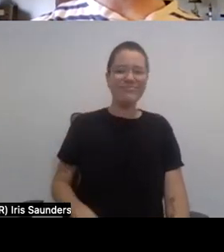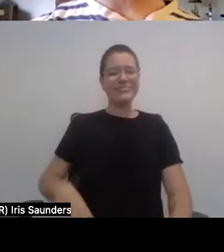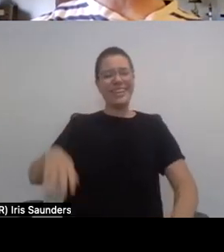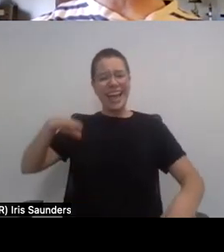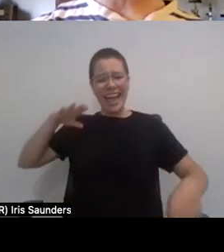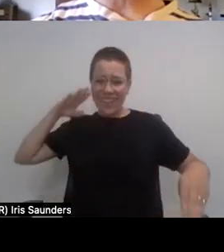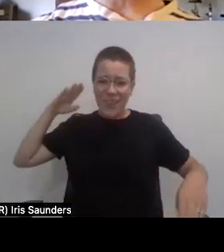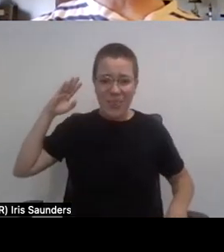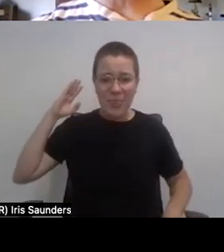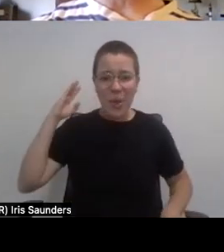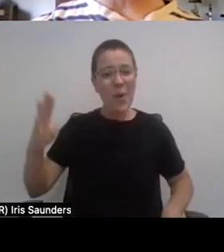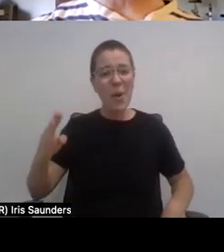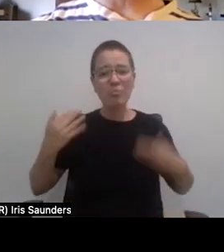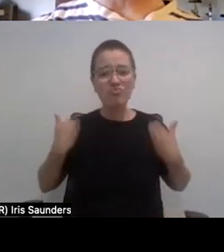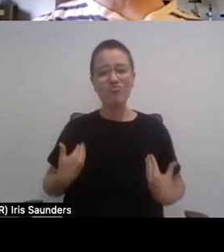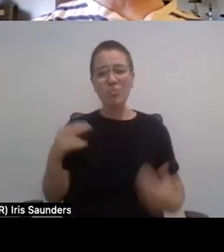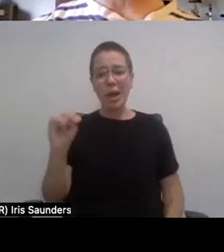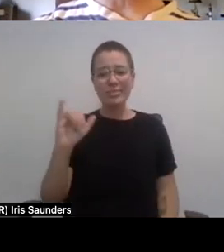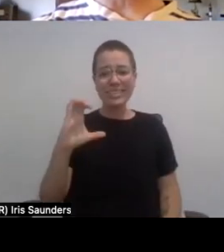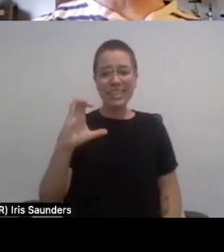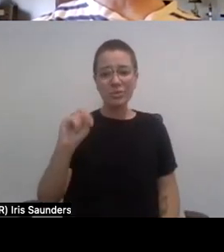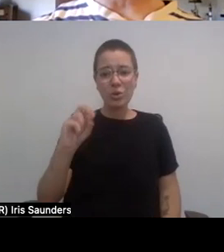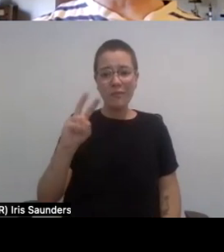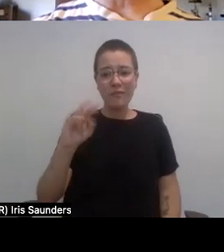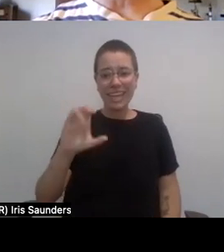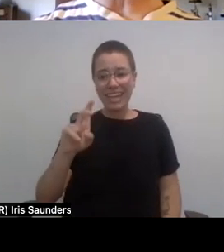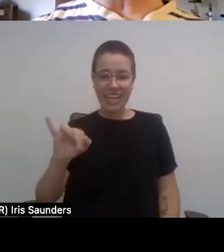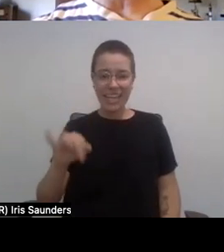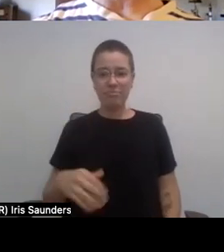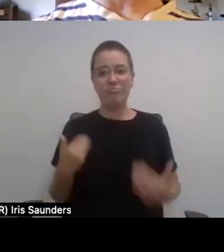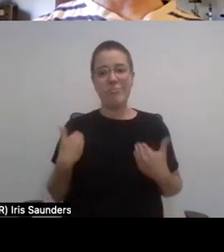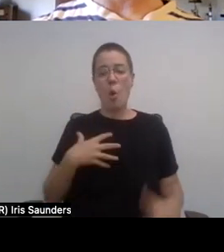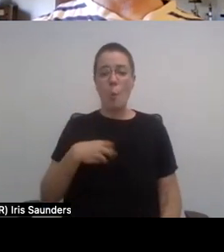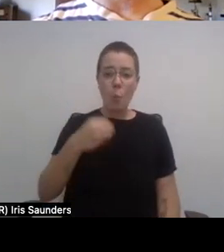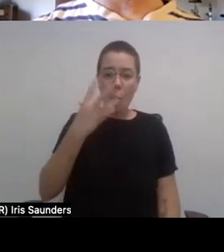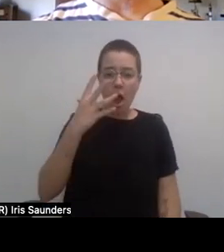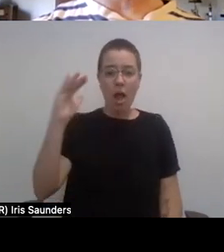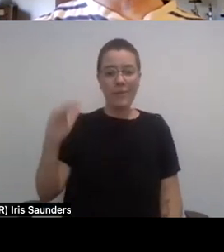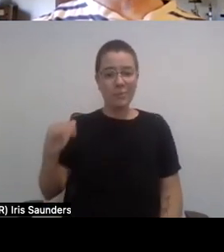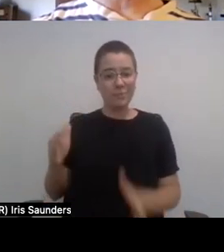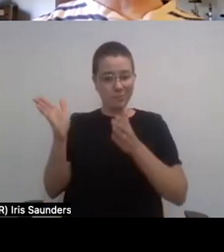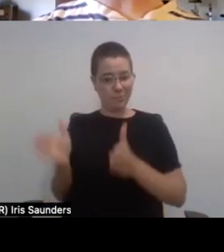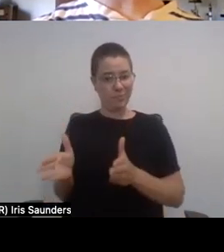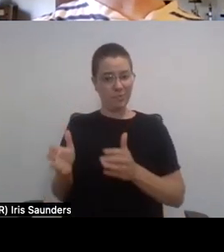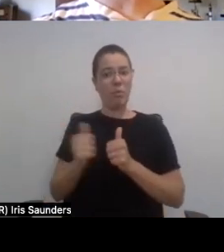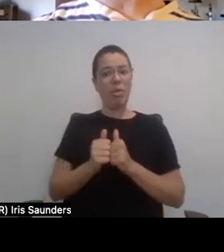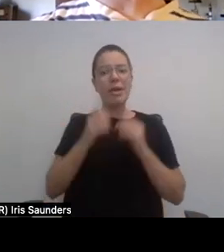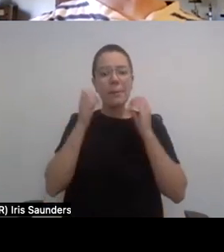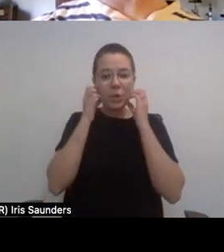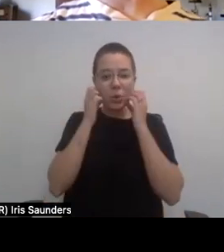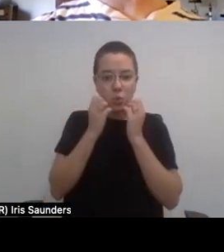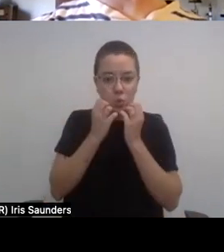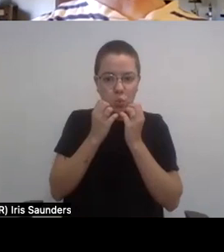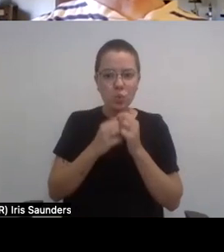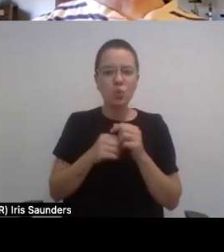I am Nick Novicki. I am a white little person with a little bit of a beard. I got a